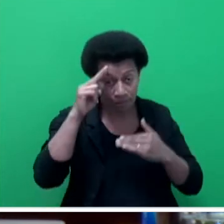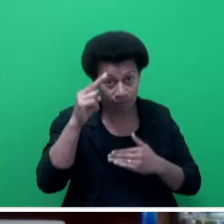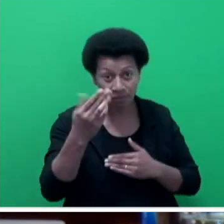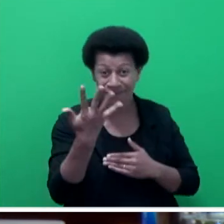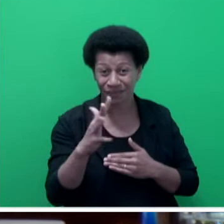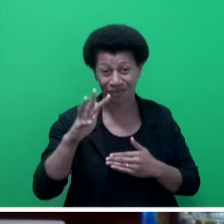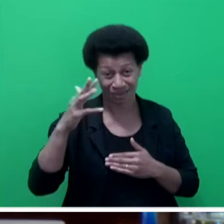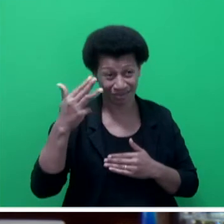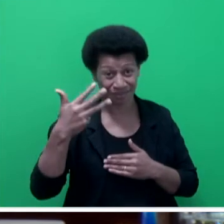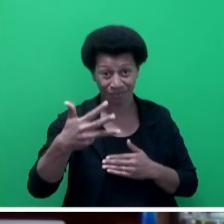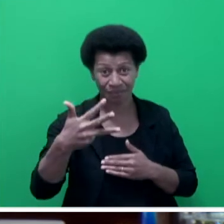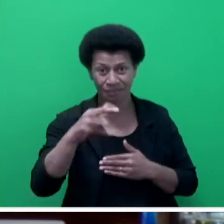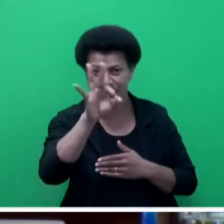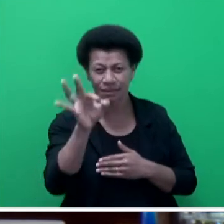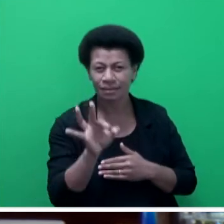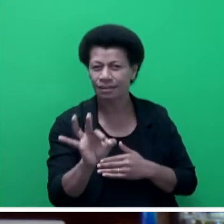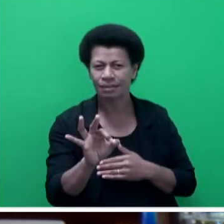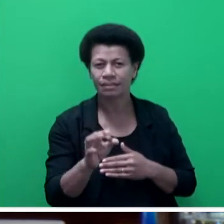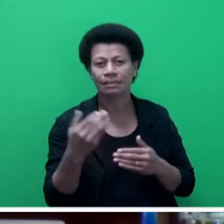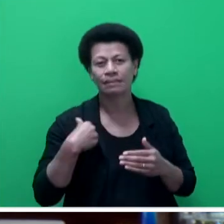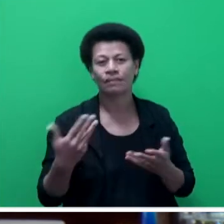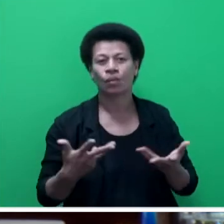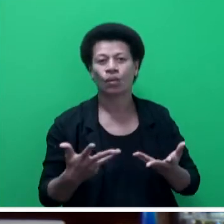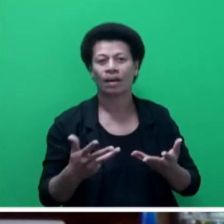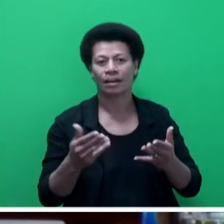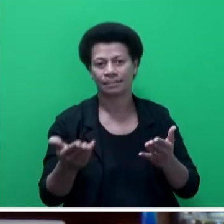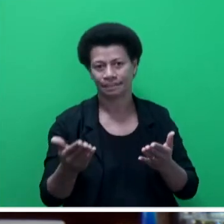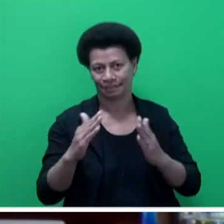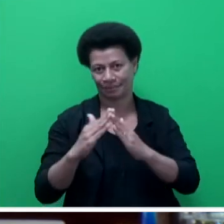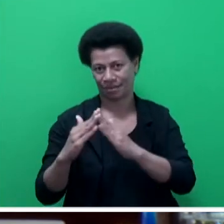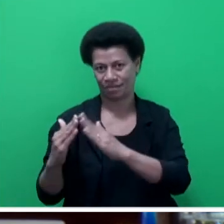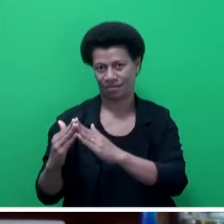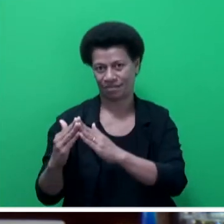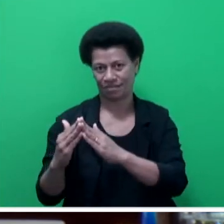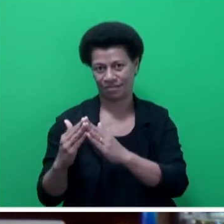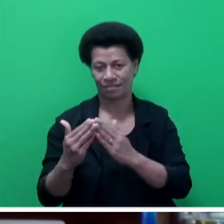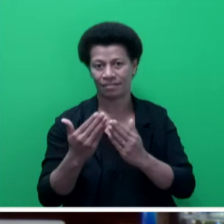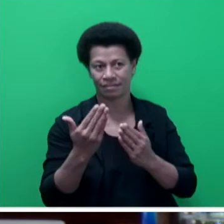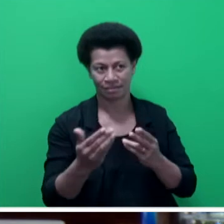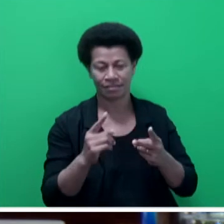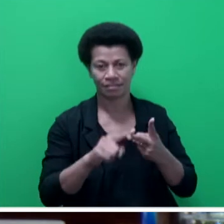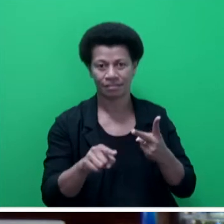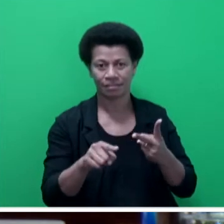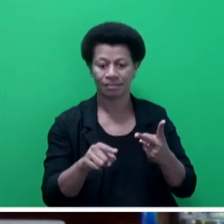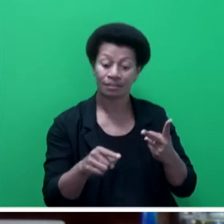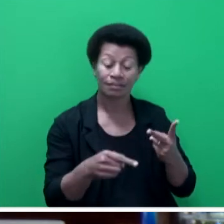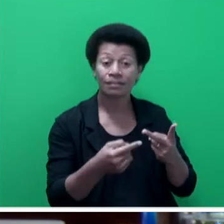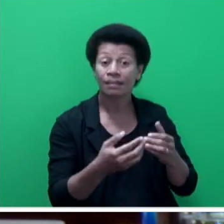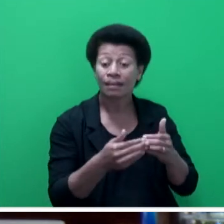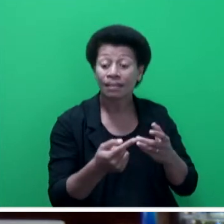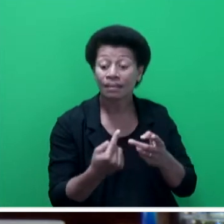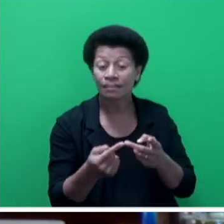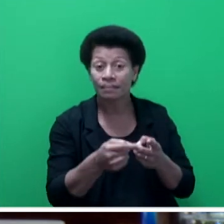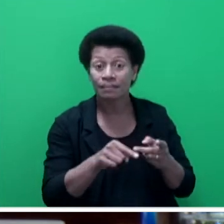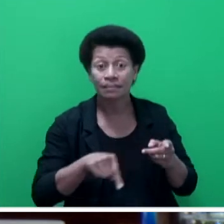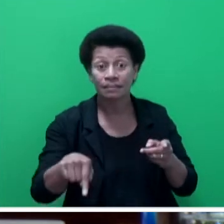Fiji's population reside in urban areas. This is attributed to the extension of town boundaries, which are also the legal